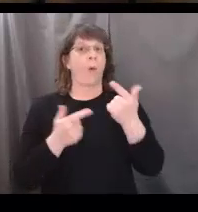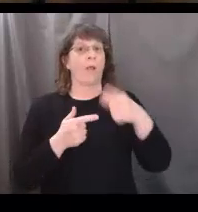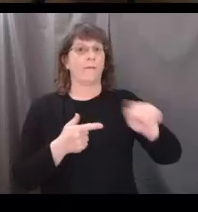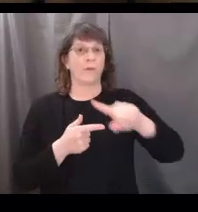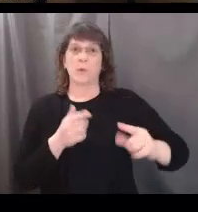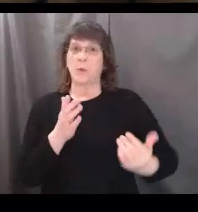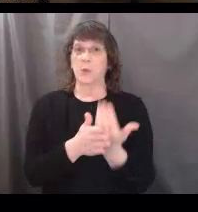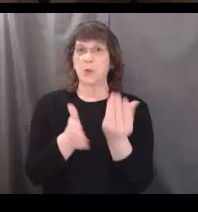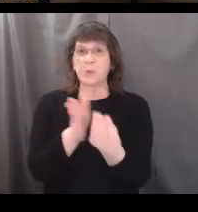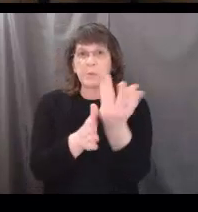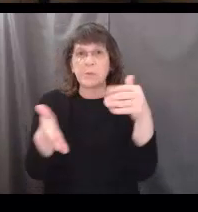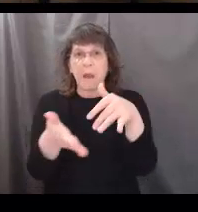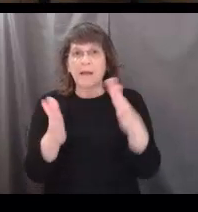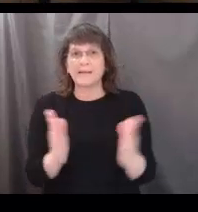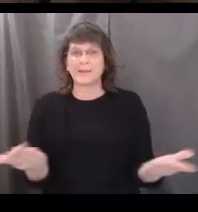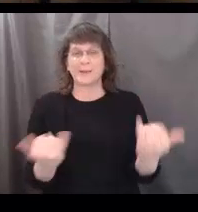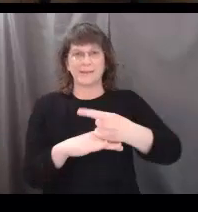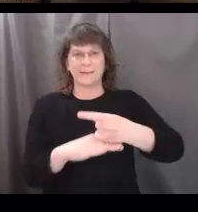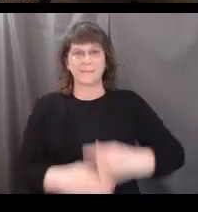budding botanists could be with us today.